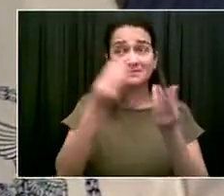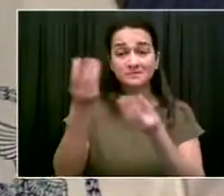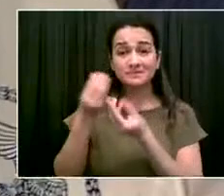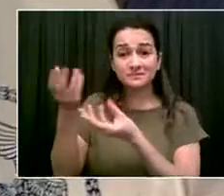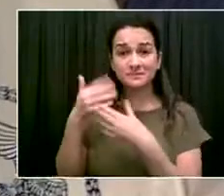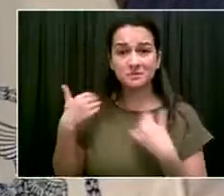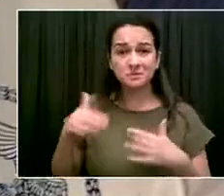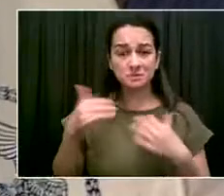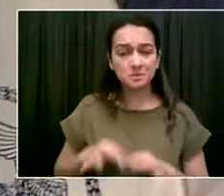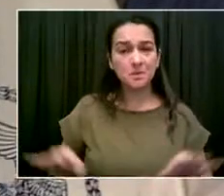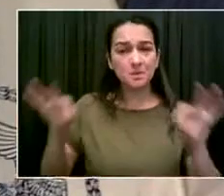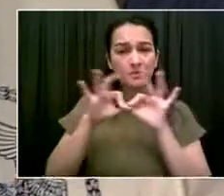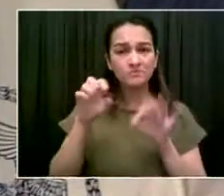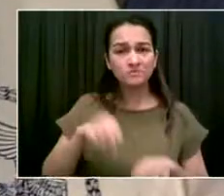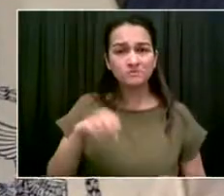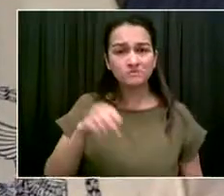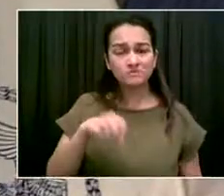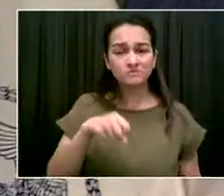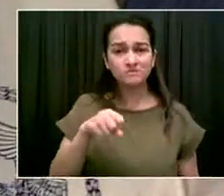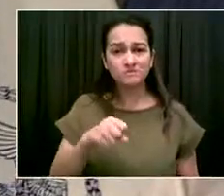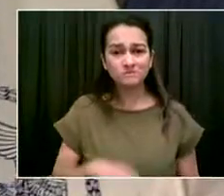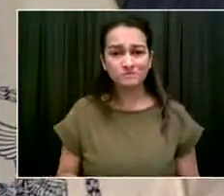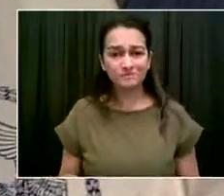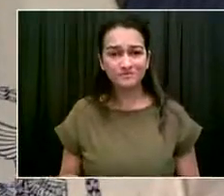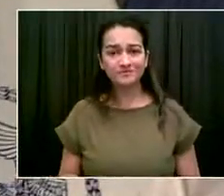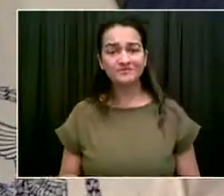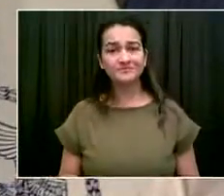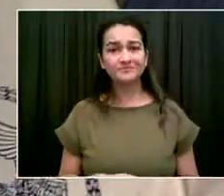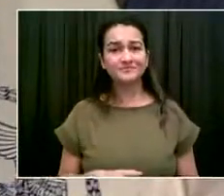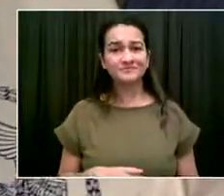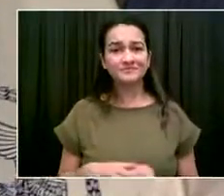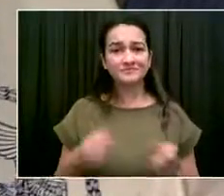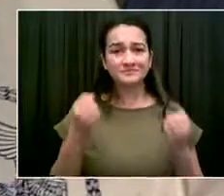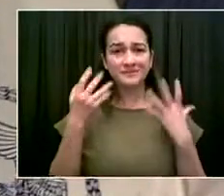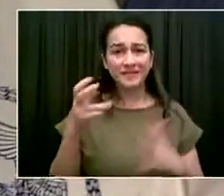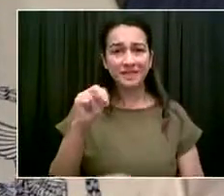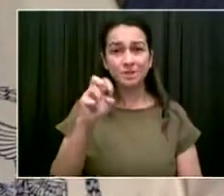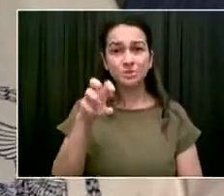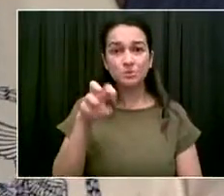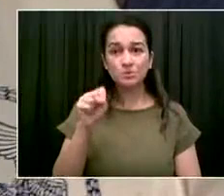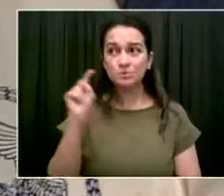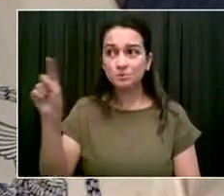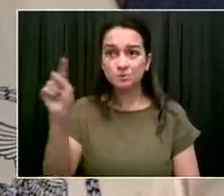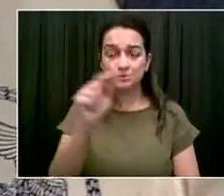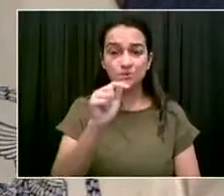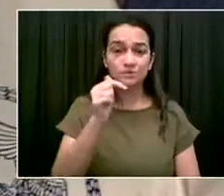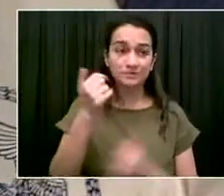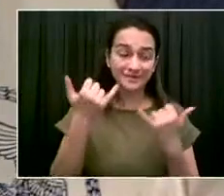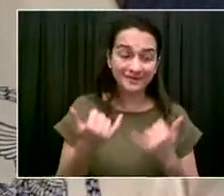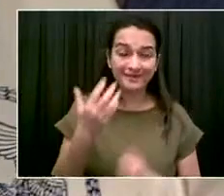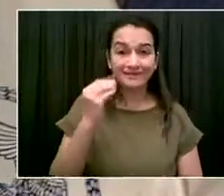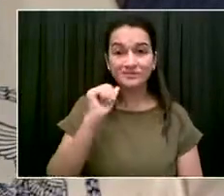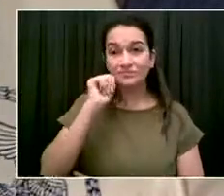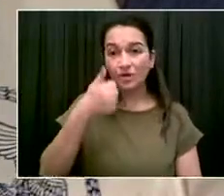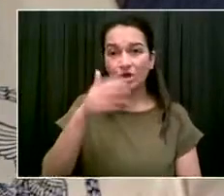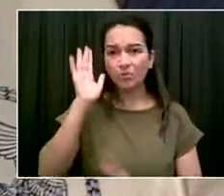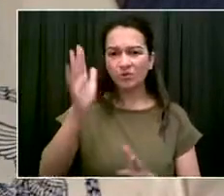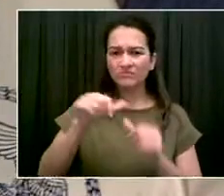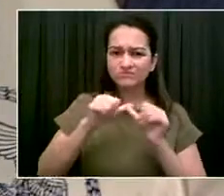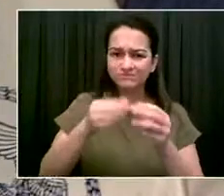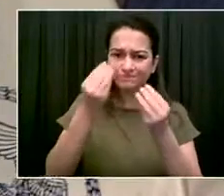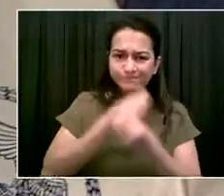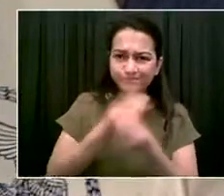out information. You're going to see lots and lots of news tonight and tomorrow morning. Take it seriously. Don't take it lightly.